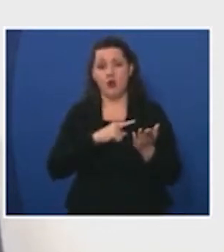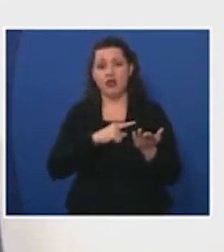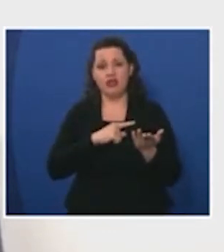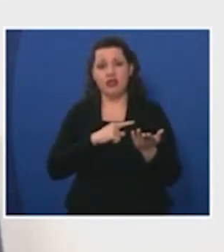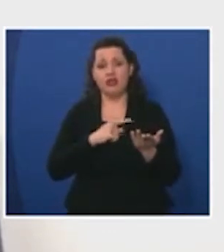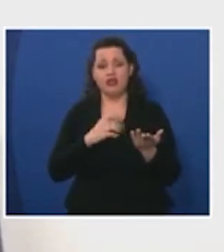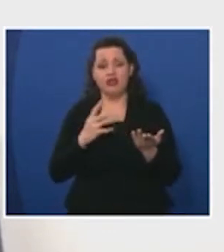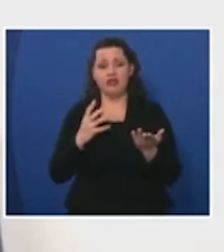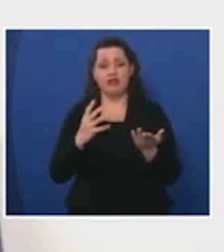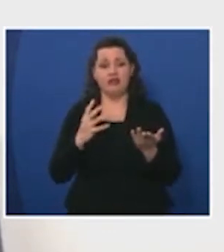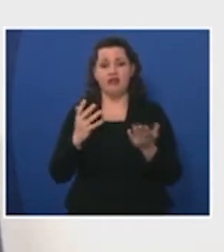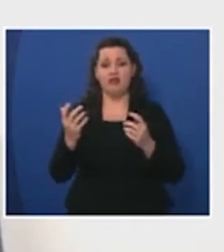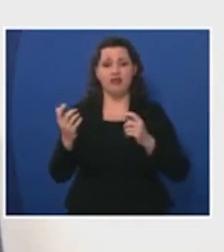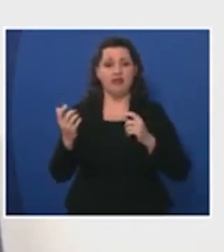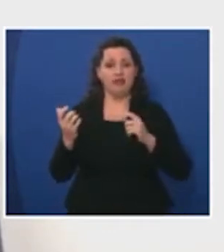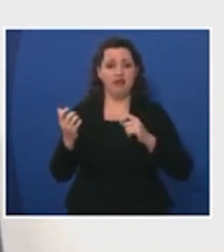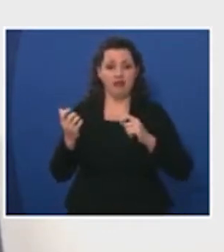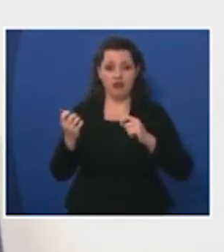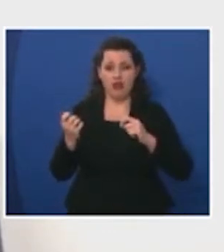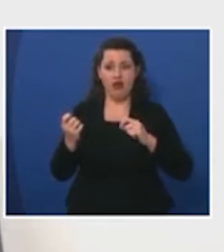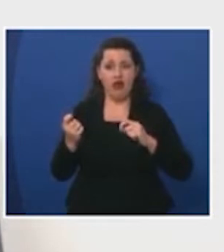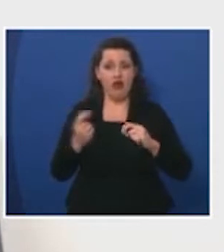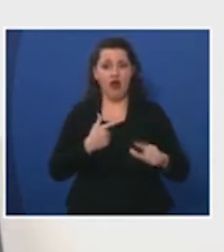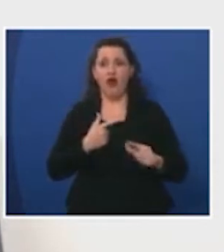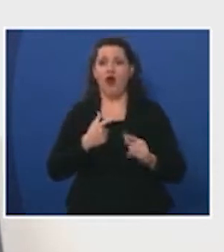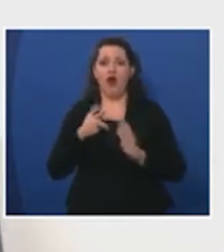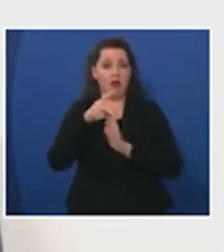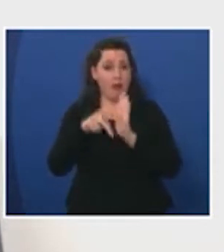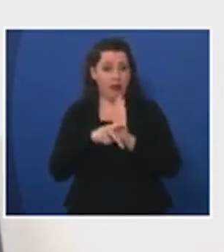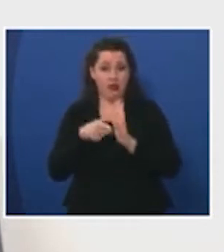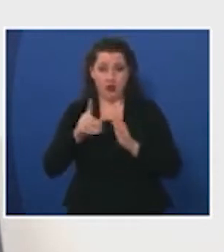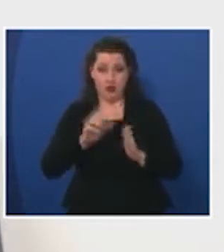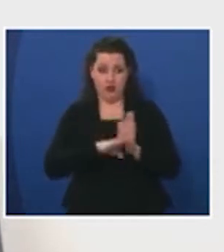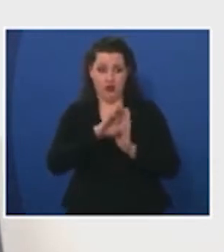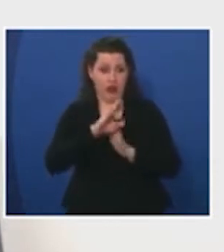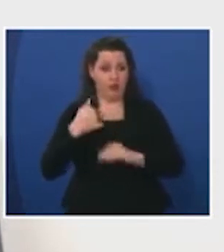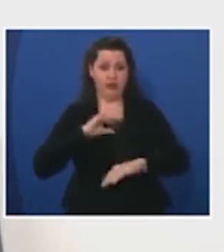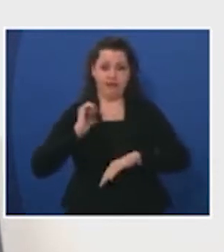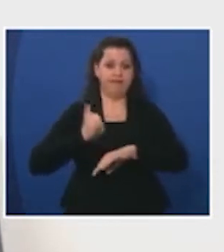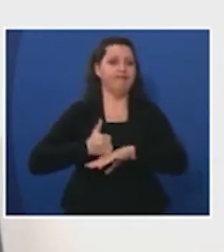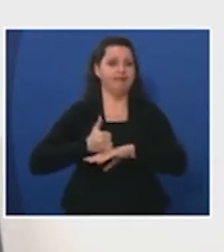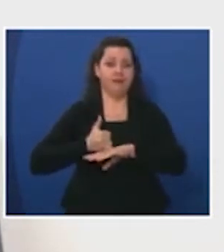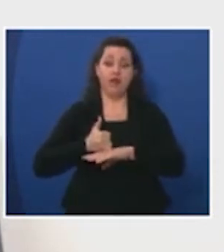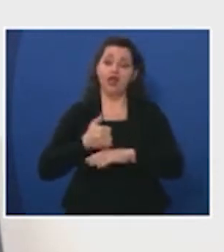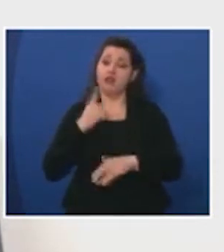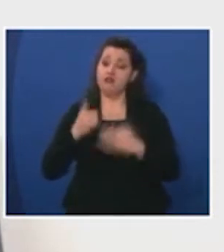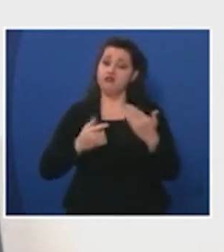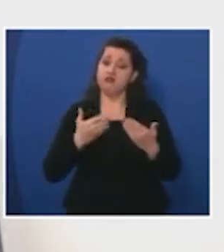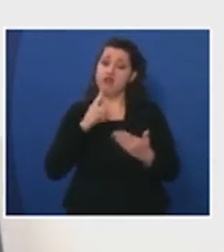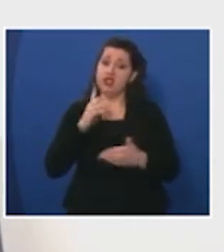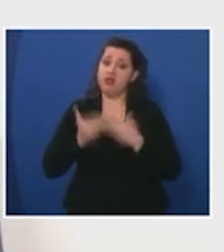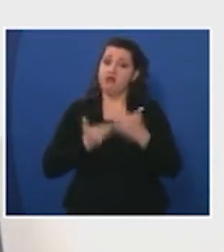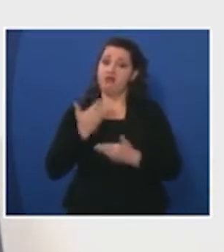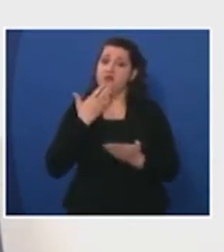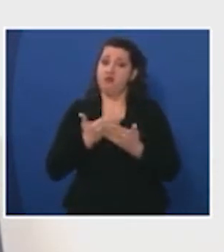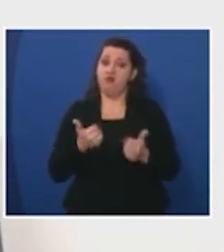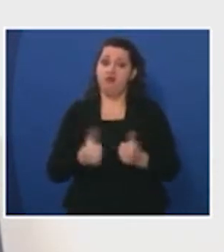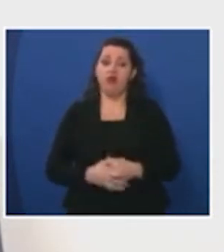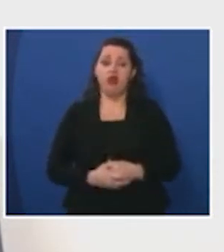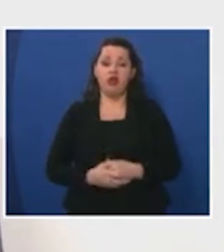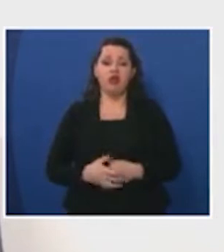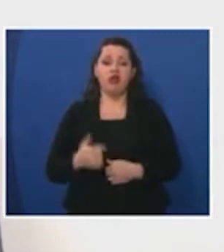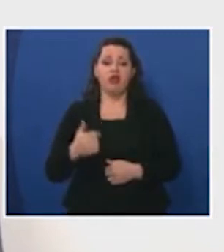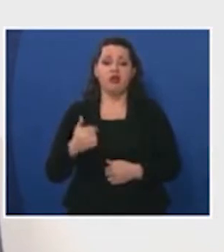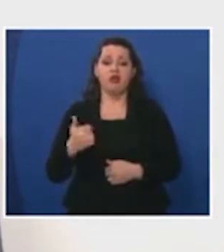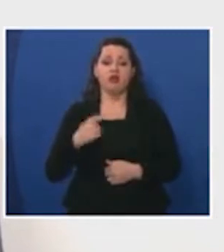all the protocol that you have developed and it's worked pretty well we've marked